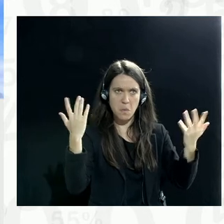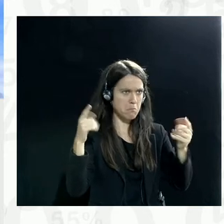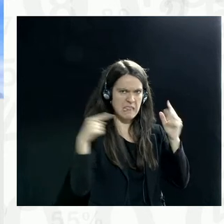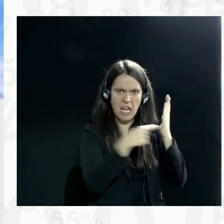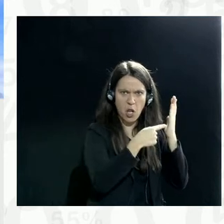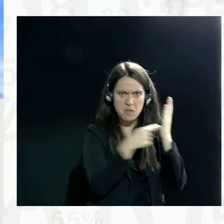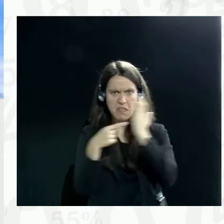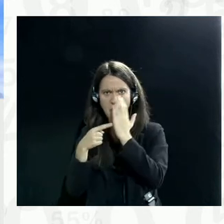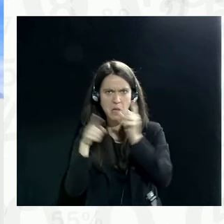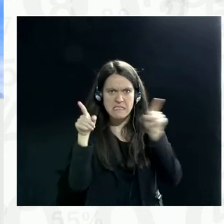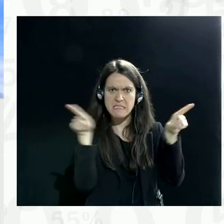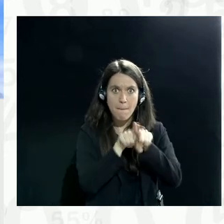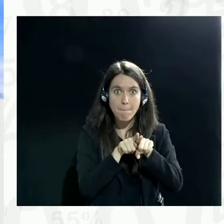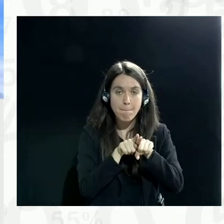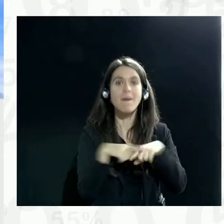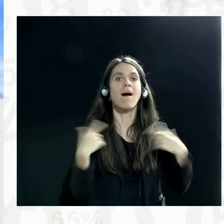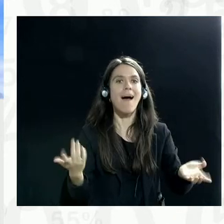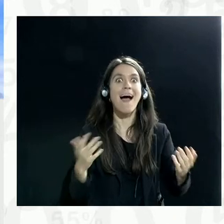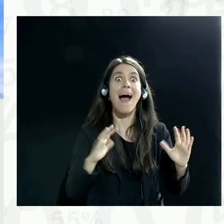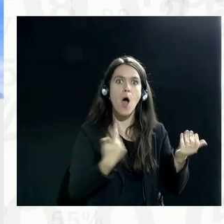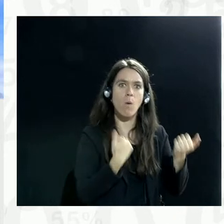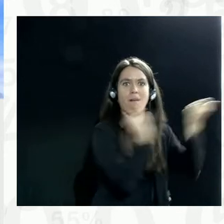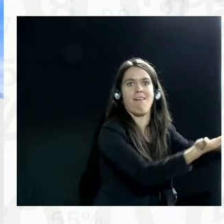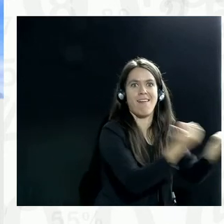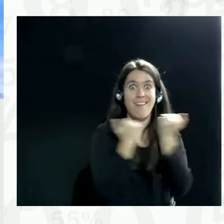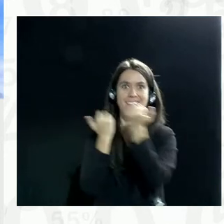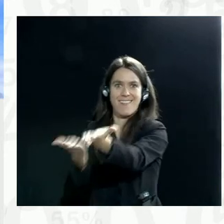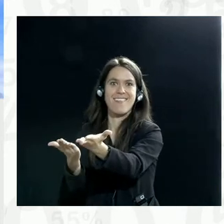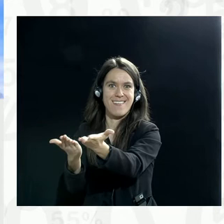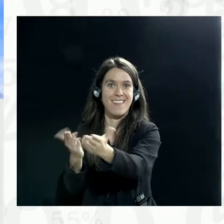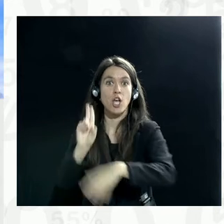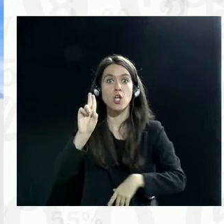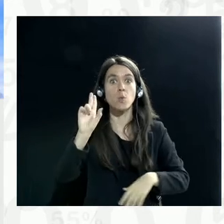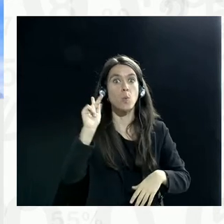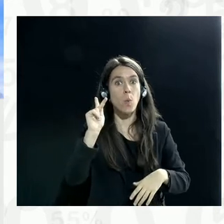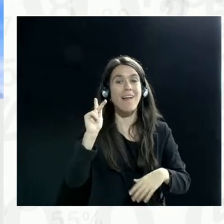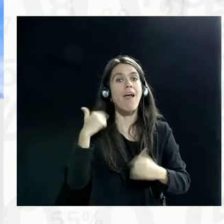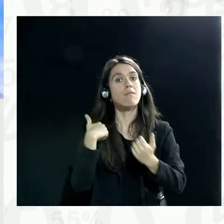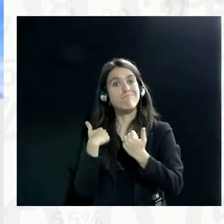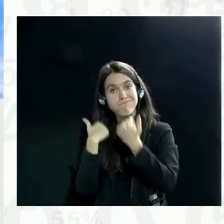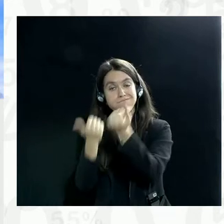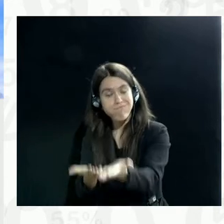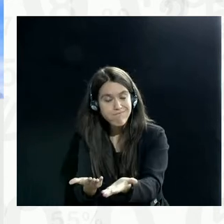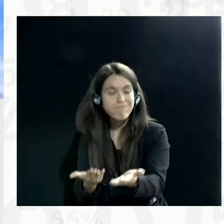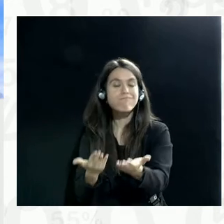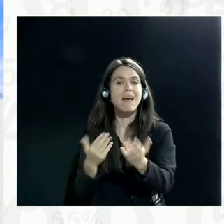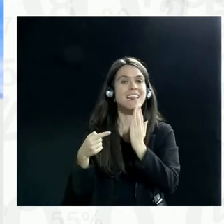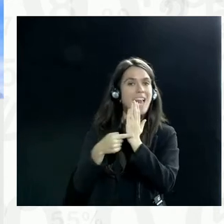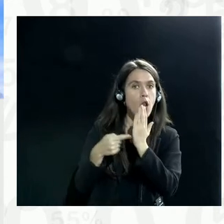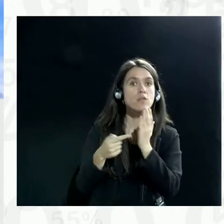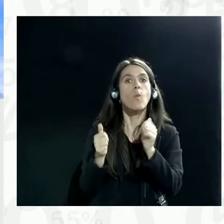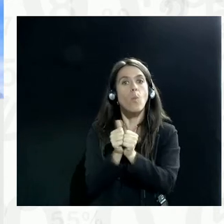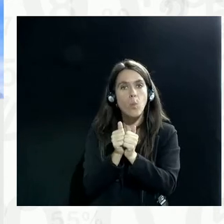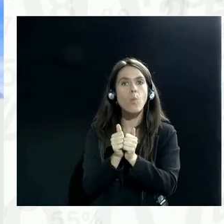The difference was how they were deployed. In the UK, they were deployed with the data protection